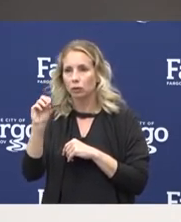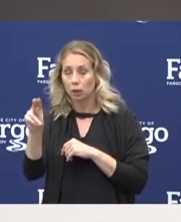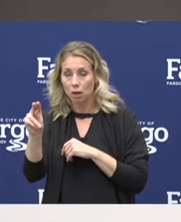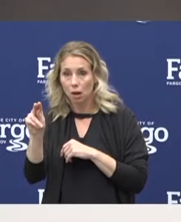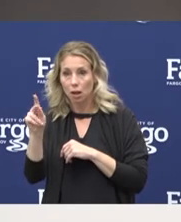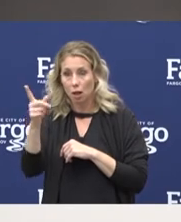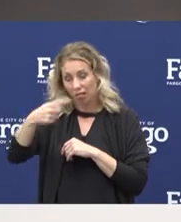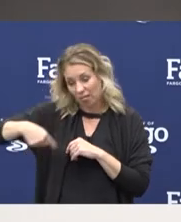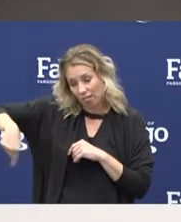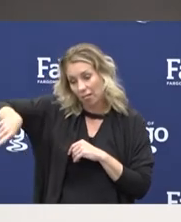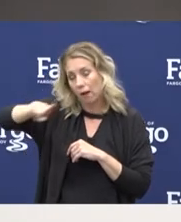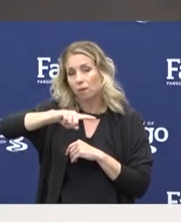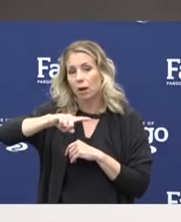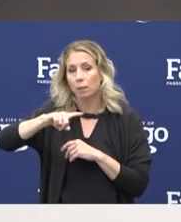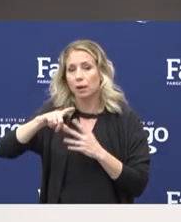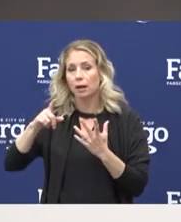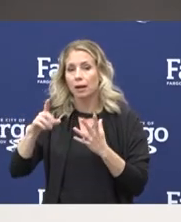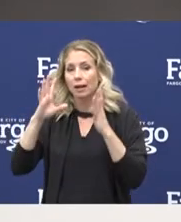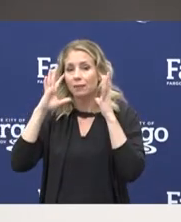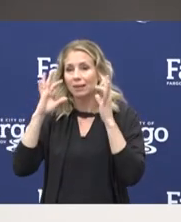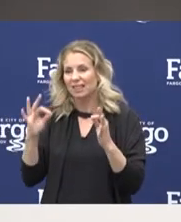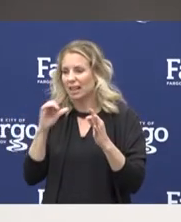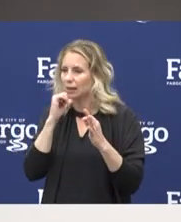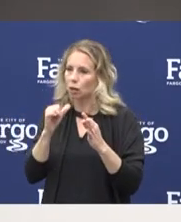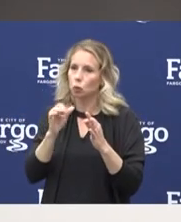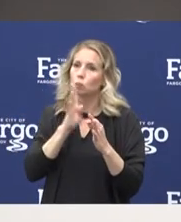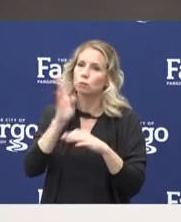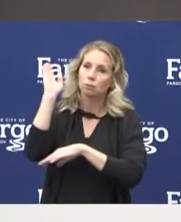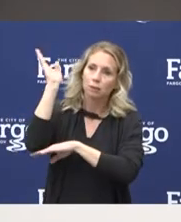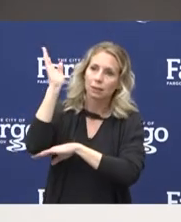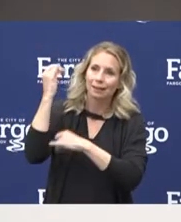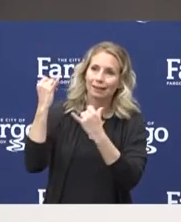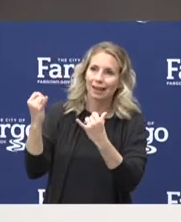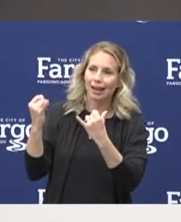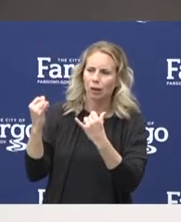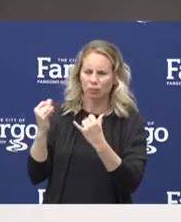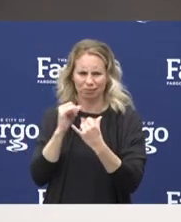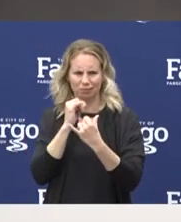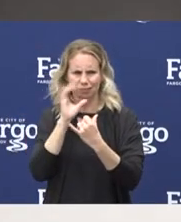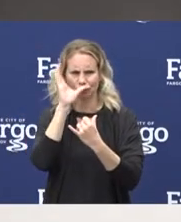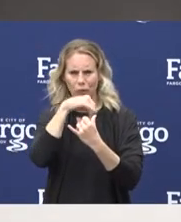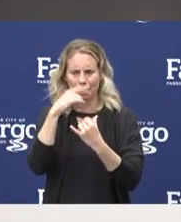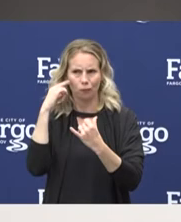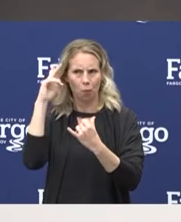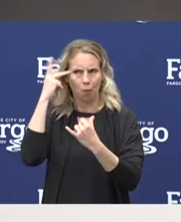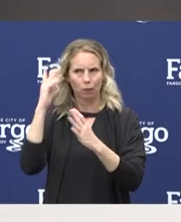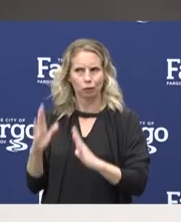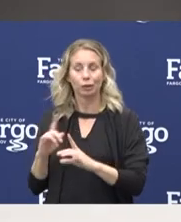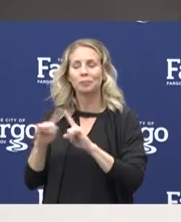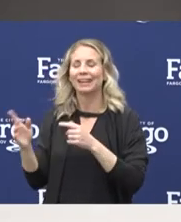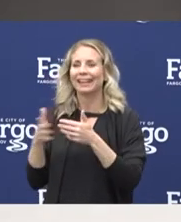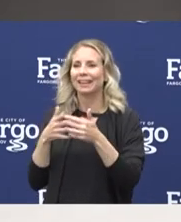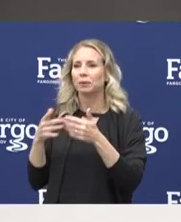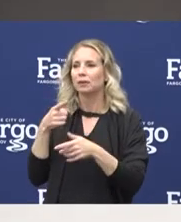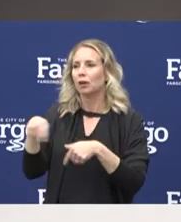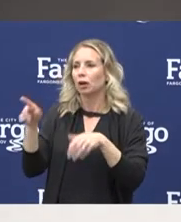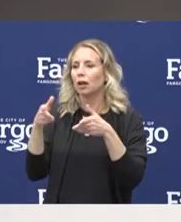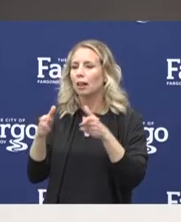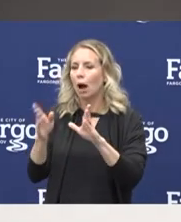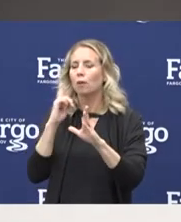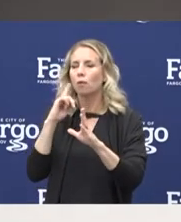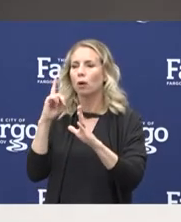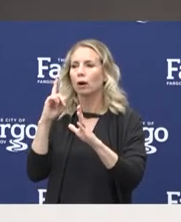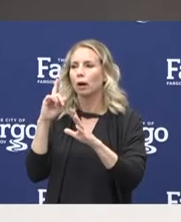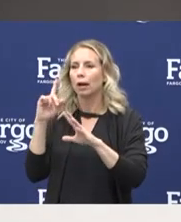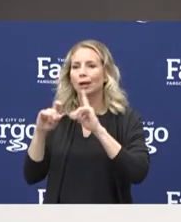They have opted not to make any speeches today, which is unusual for a politician. But they're going to allow that for questions that people